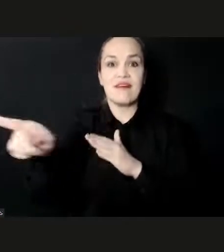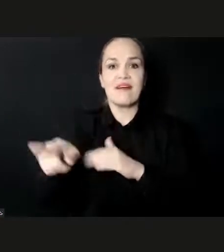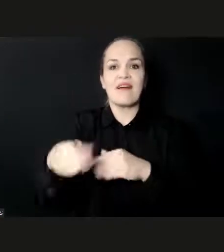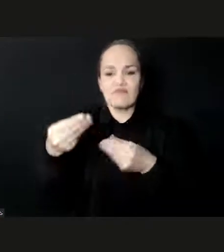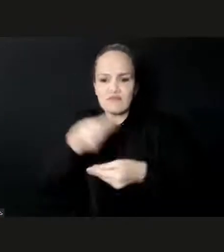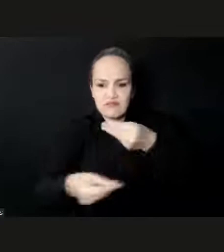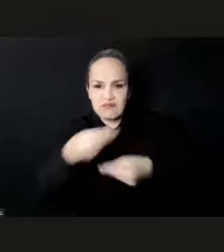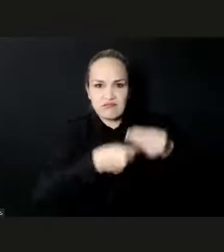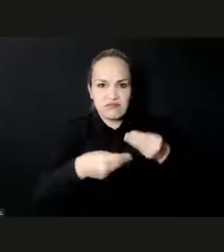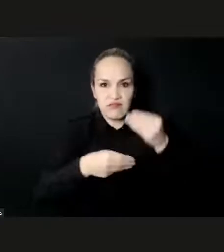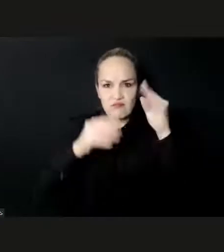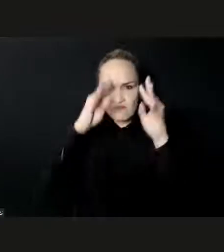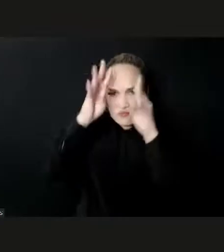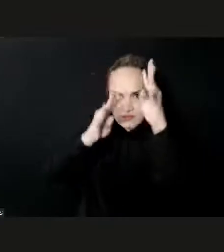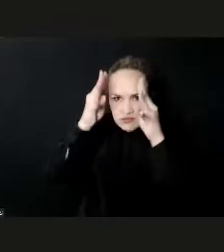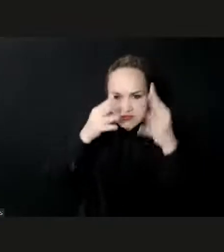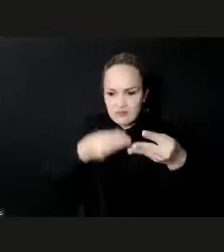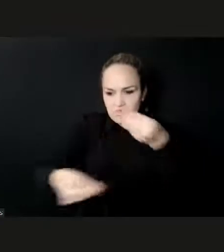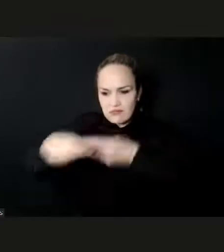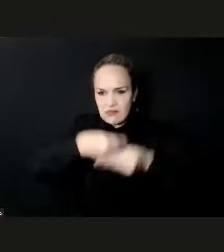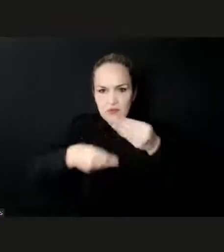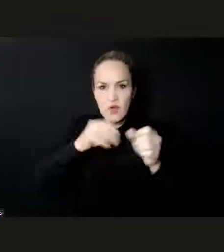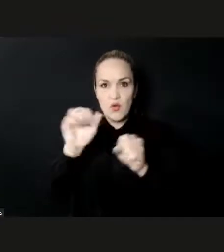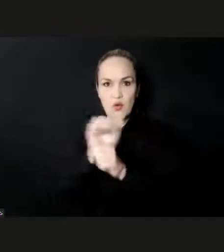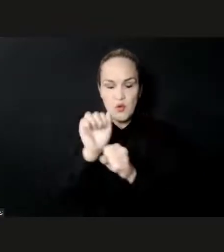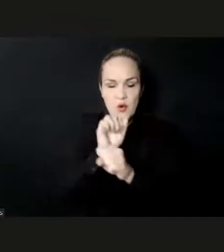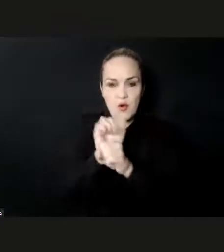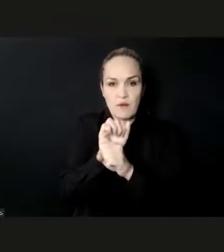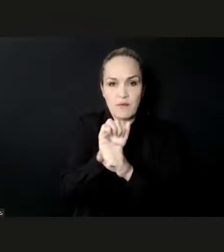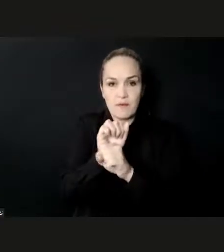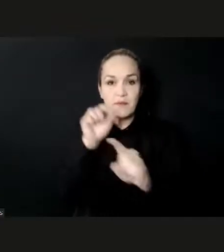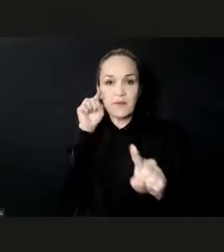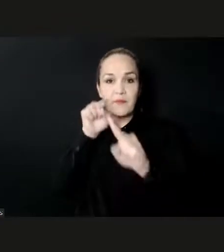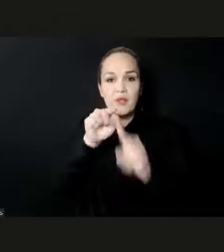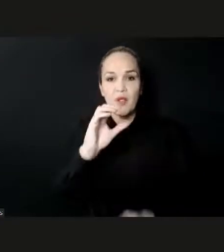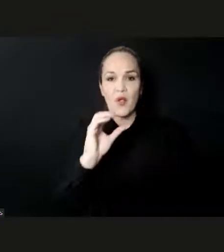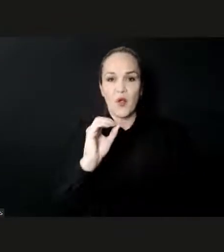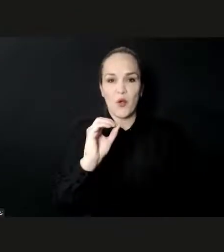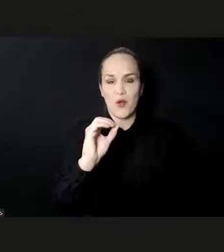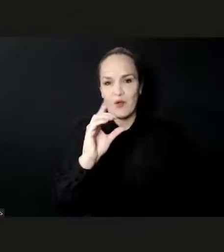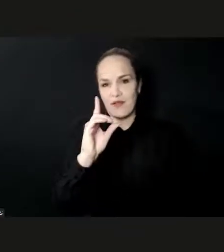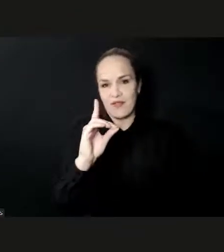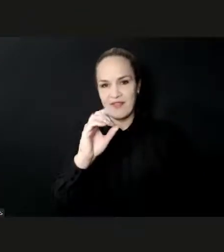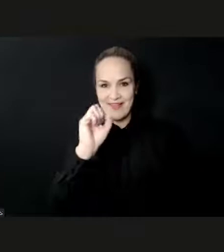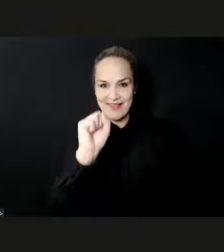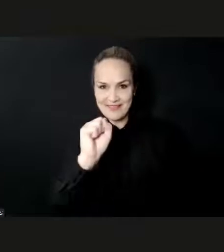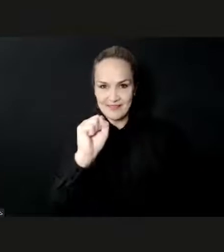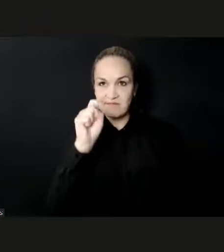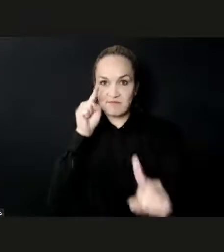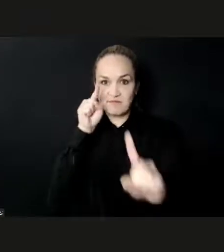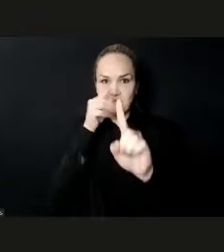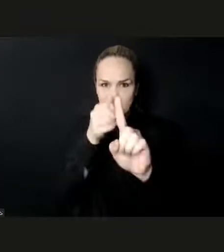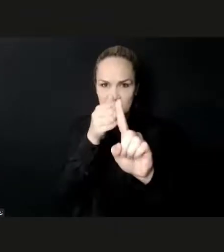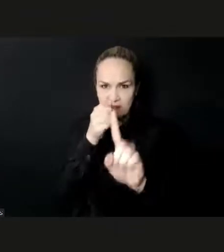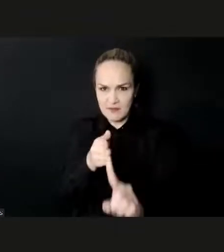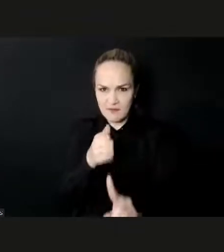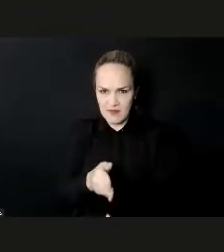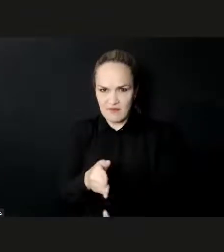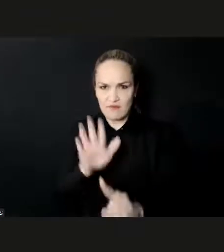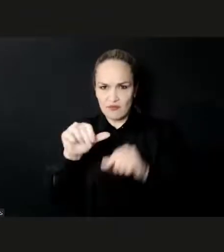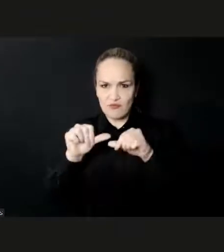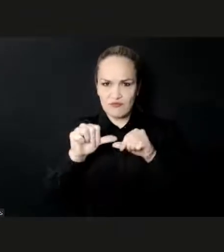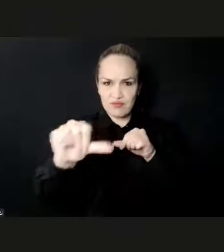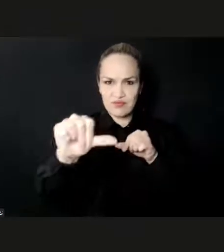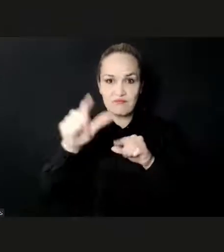conference is available in English and French. You can also follow this conference in French. And participants are